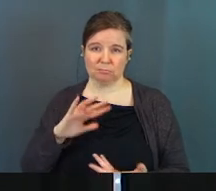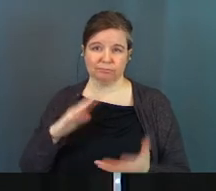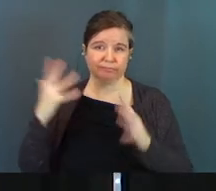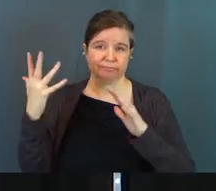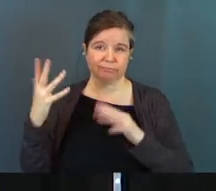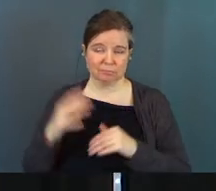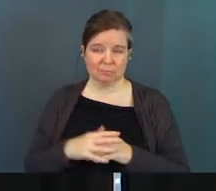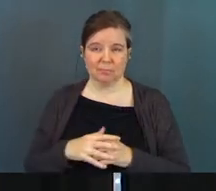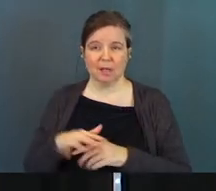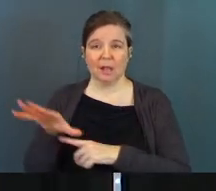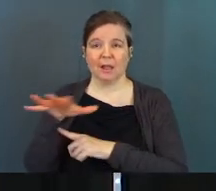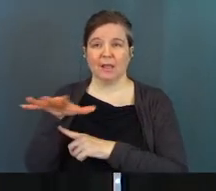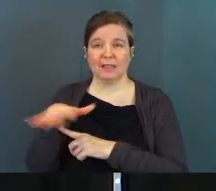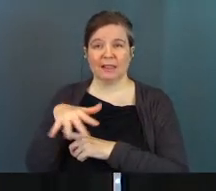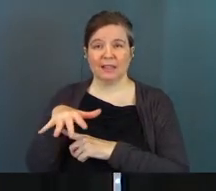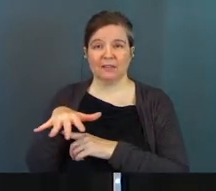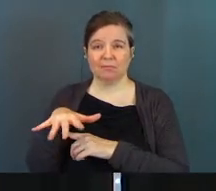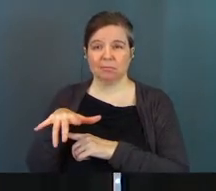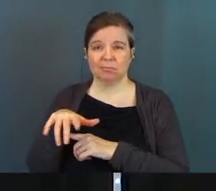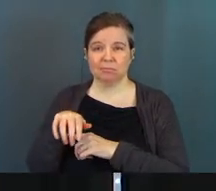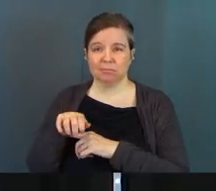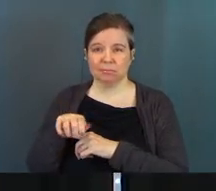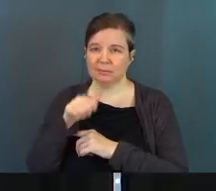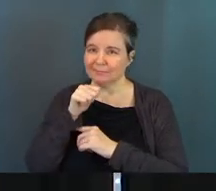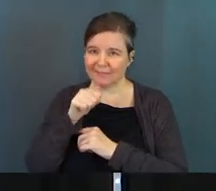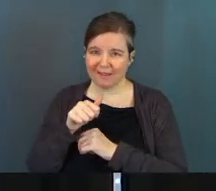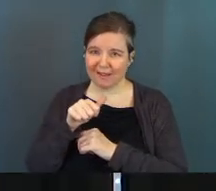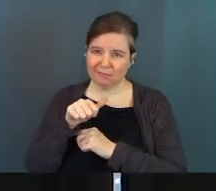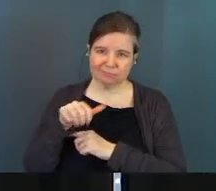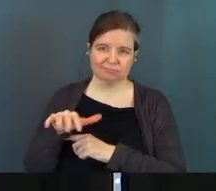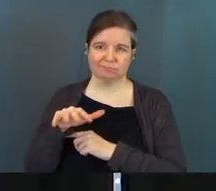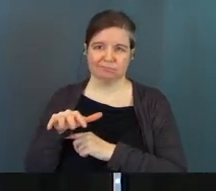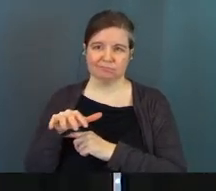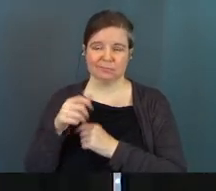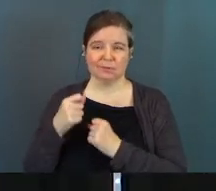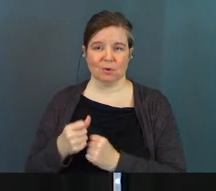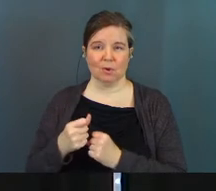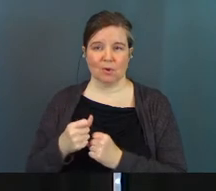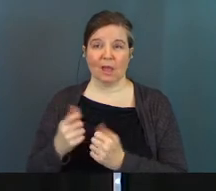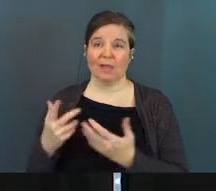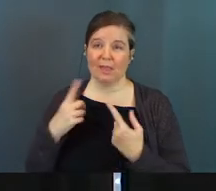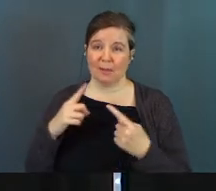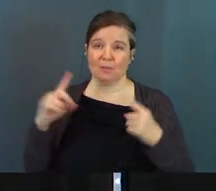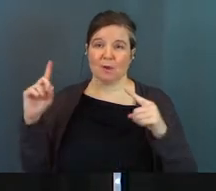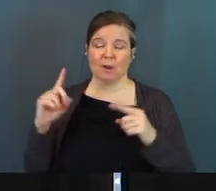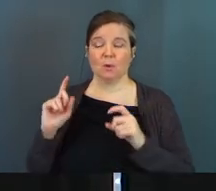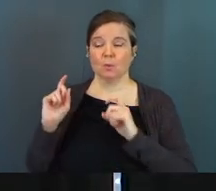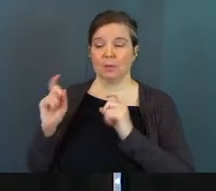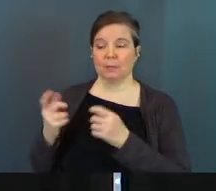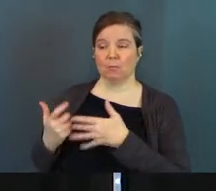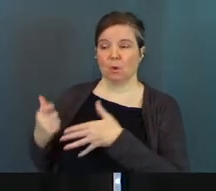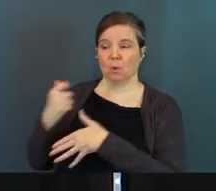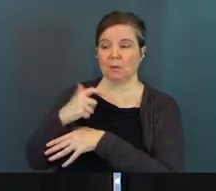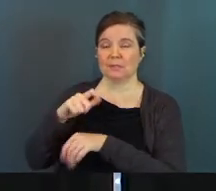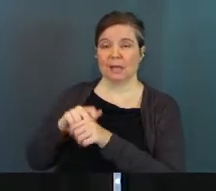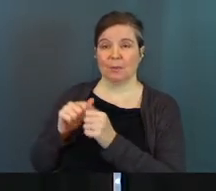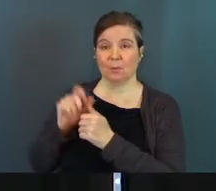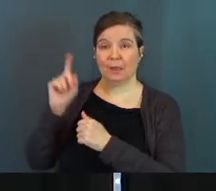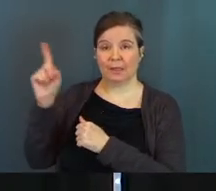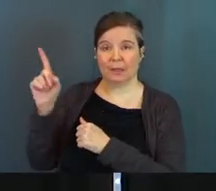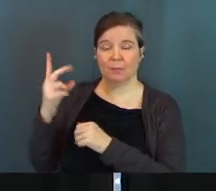Their leaves never wither, they prosper in all they do. That's us. When we give God the chance, when we prioritize that time with Him, and we